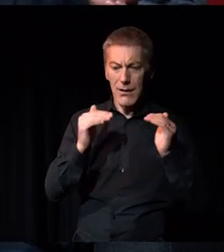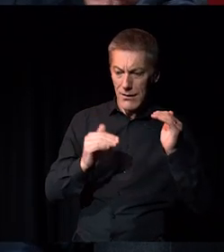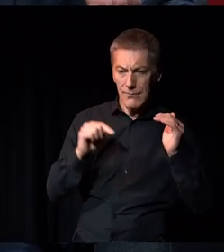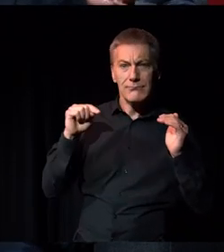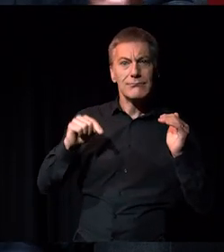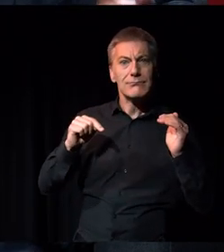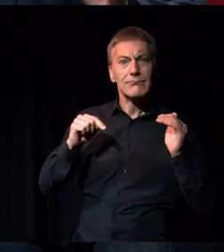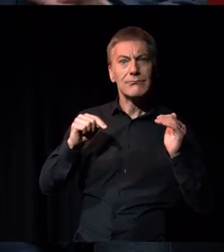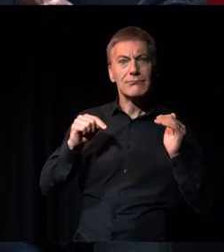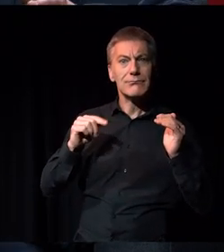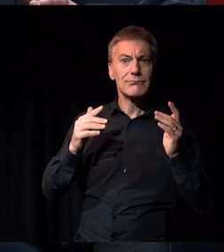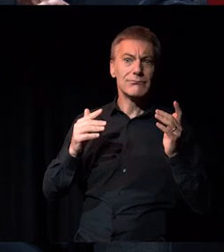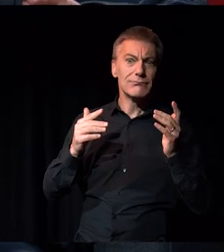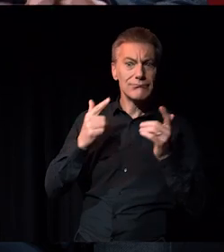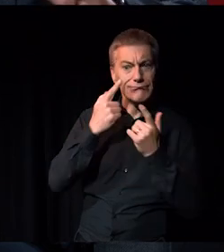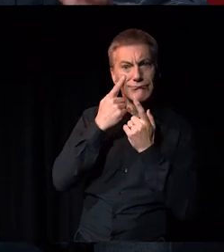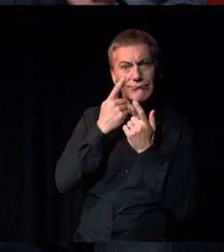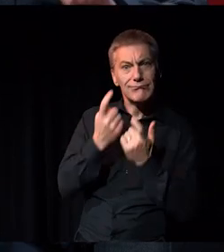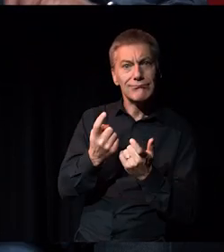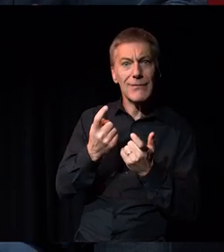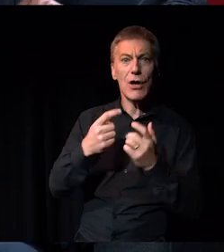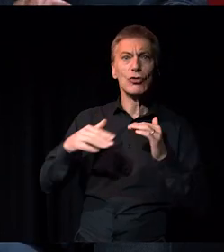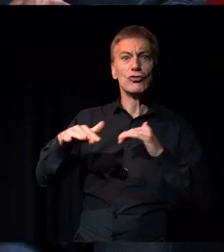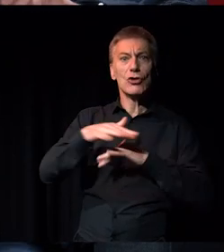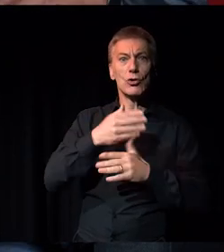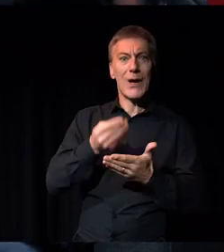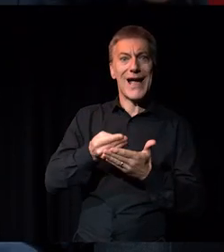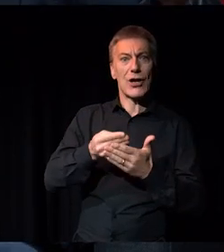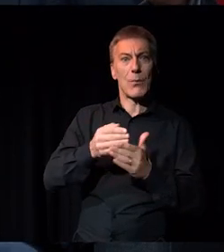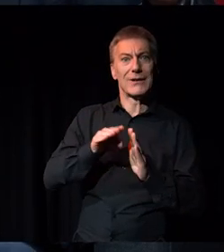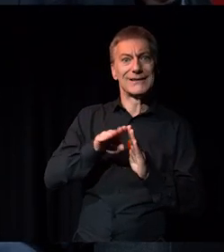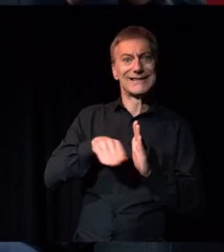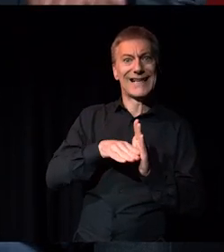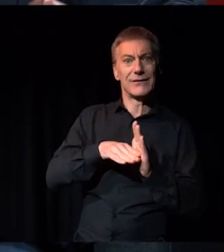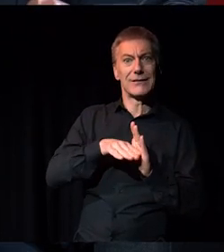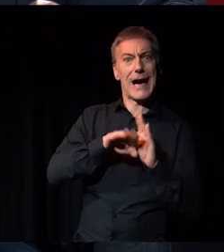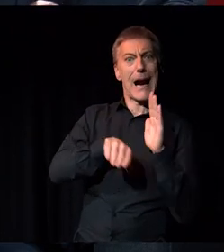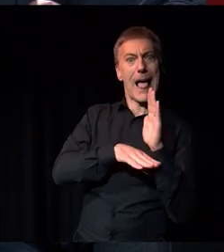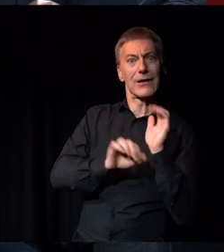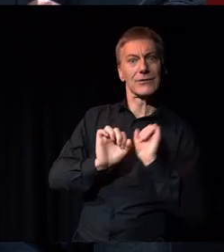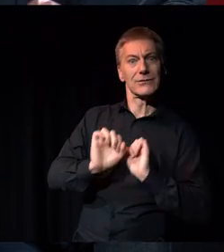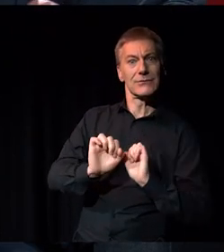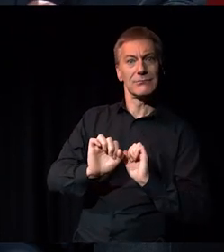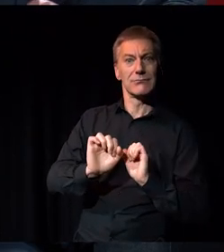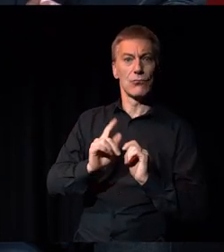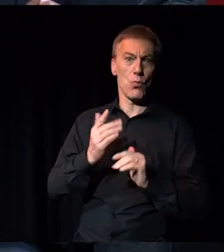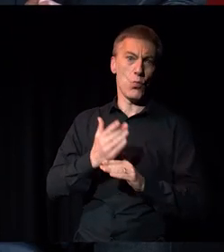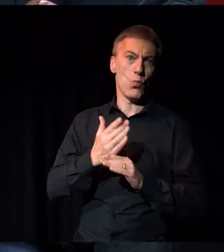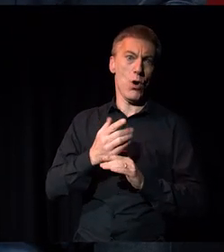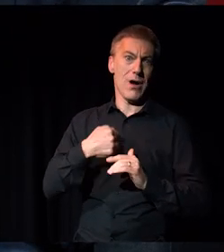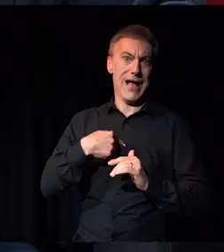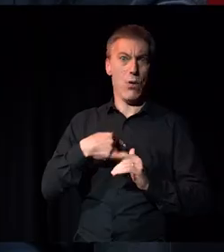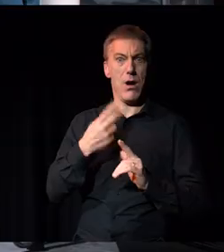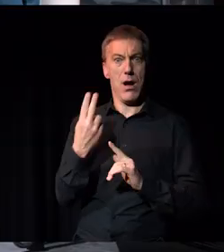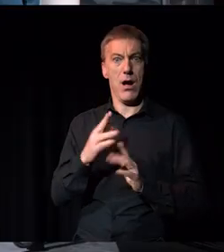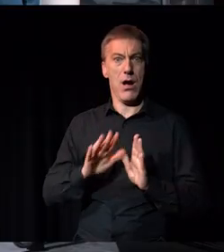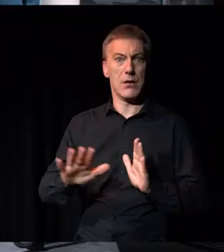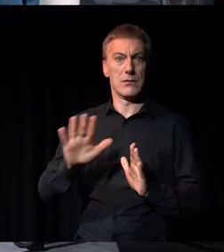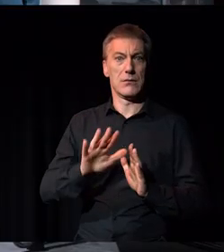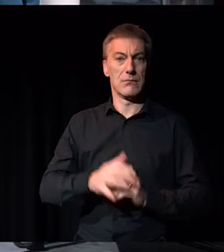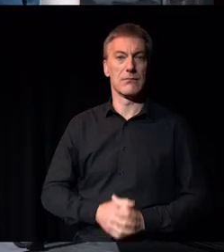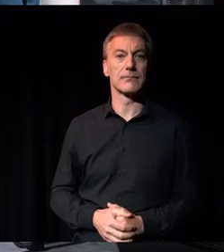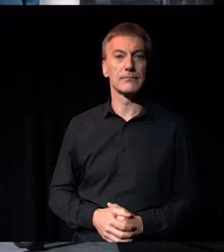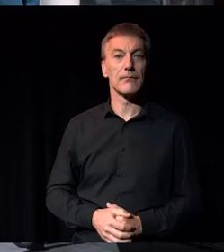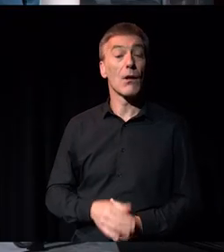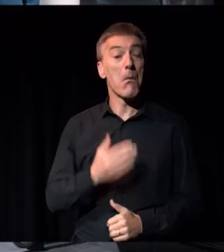a bit more insight into the socio-economic status and class background of people who work in the sector. Thanks for that,